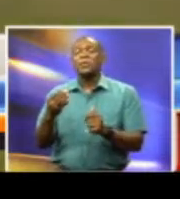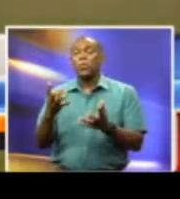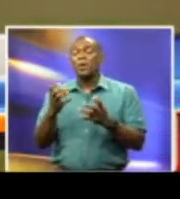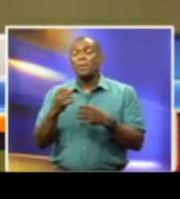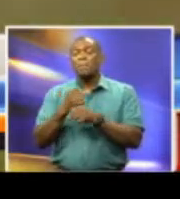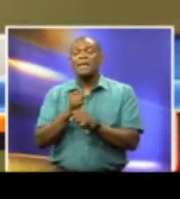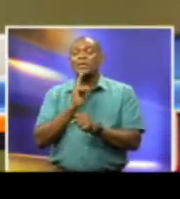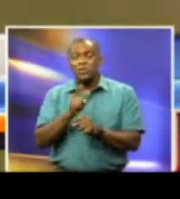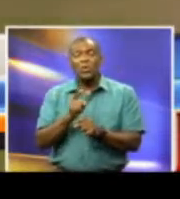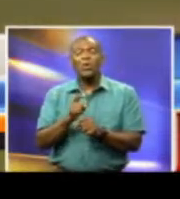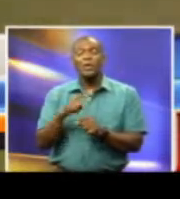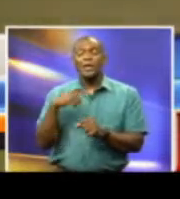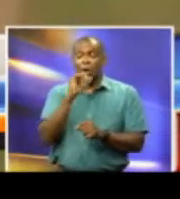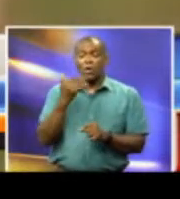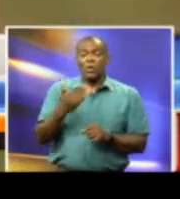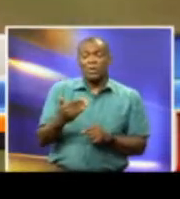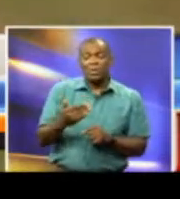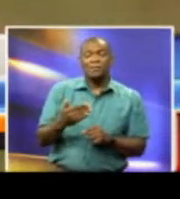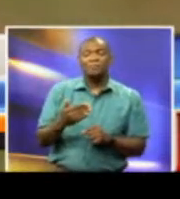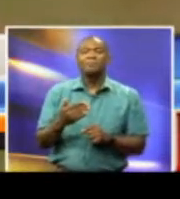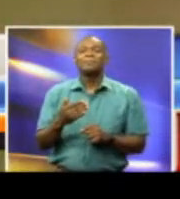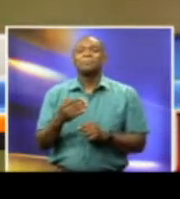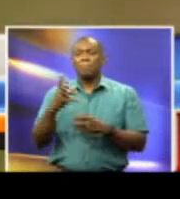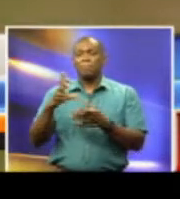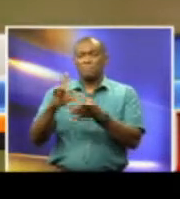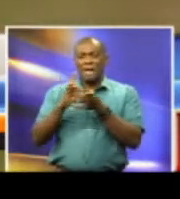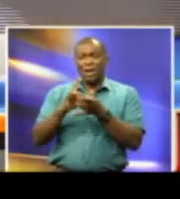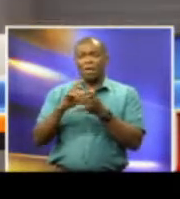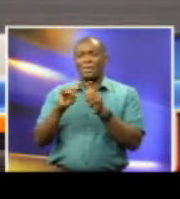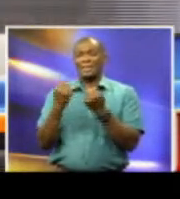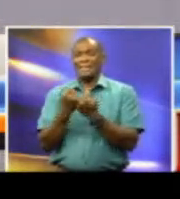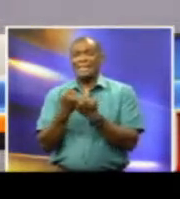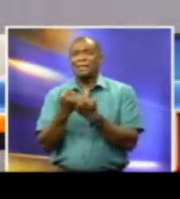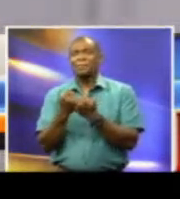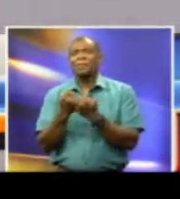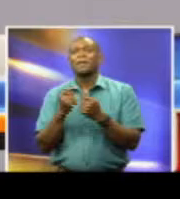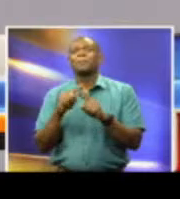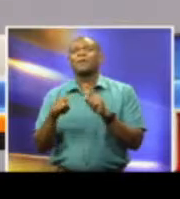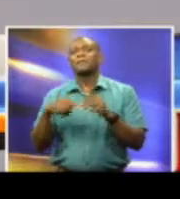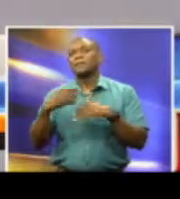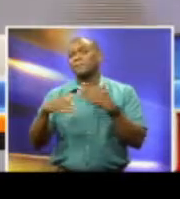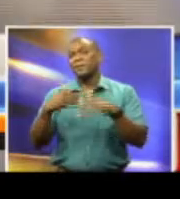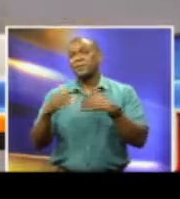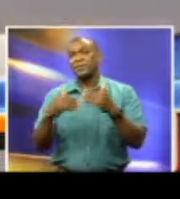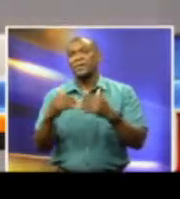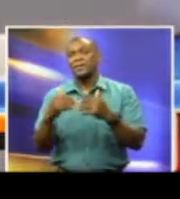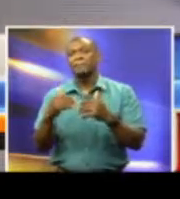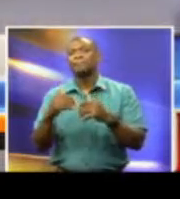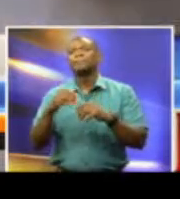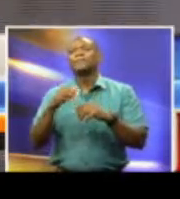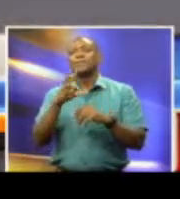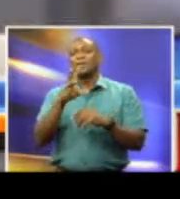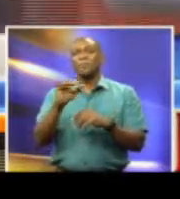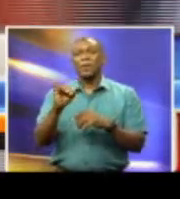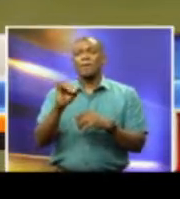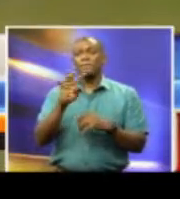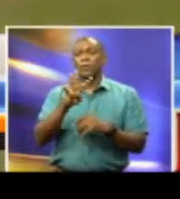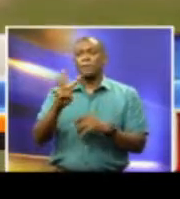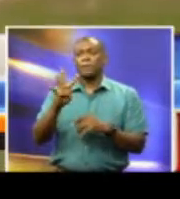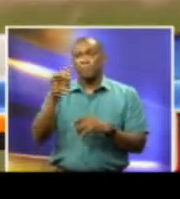Time will tell if he did enough as Geoffrey Archer woke him up with this short delivery to leave the Windies on 44 for two.